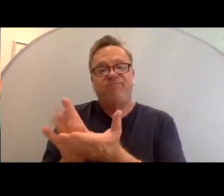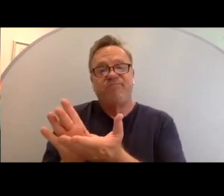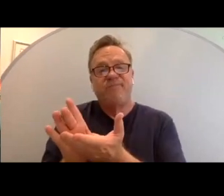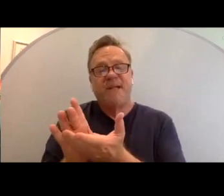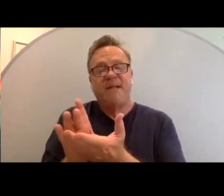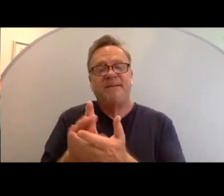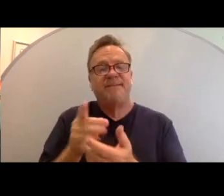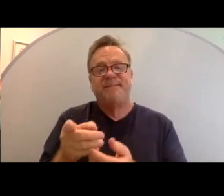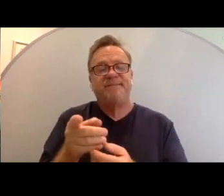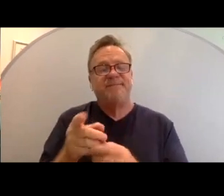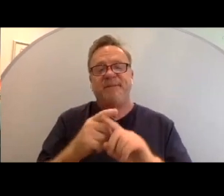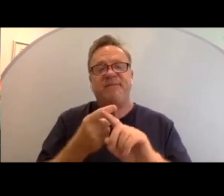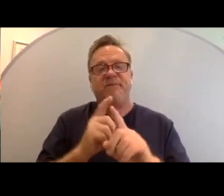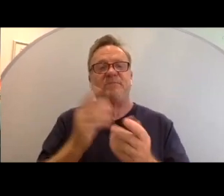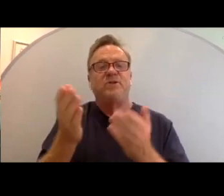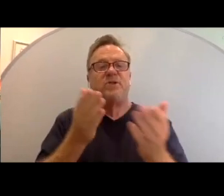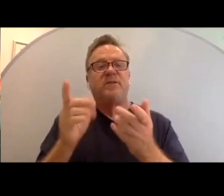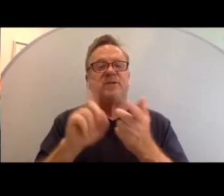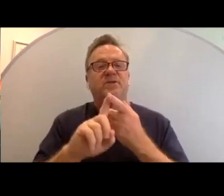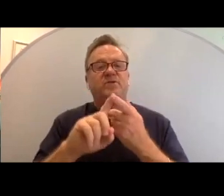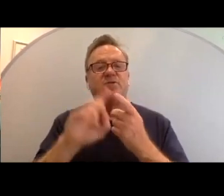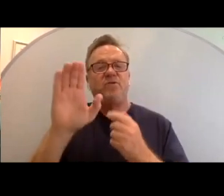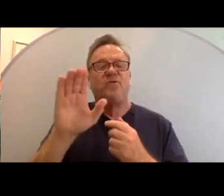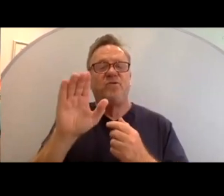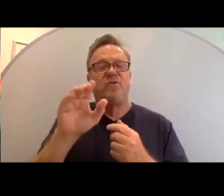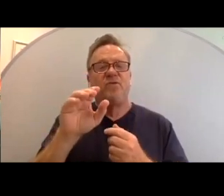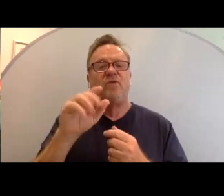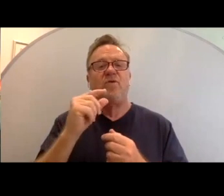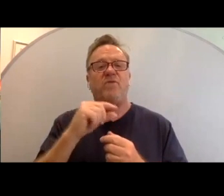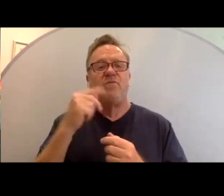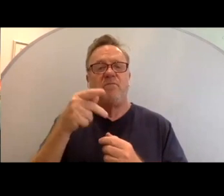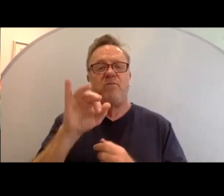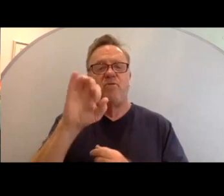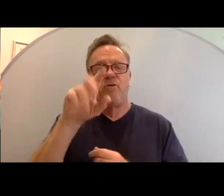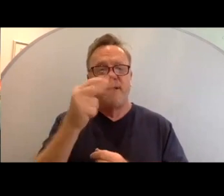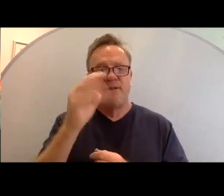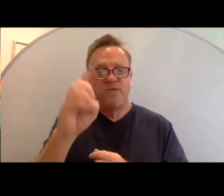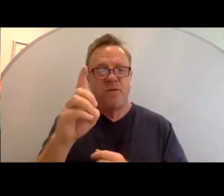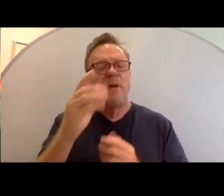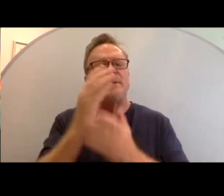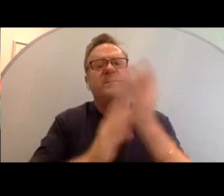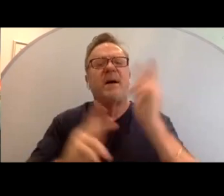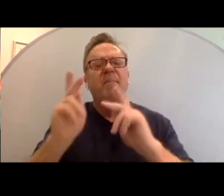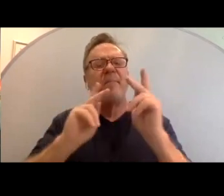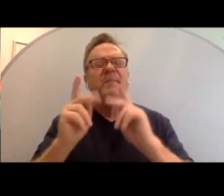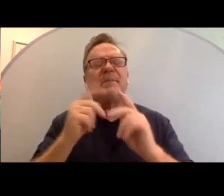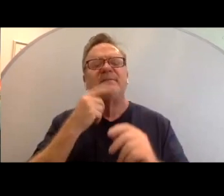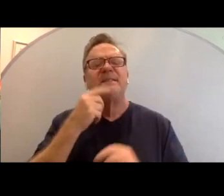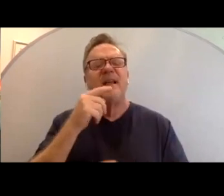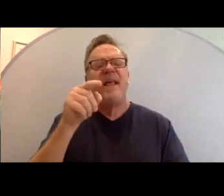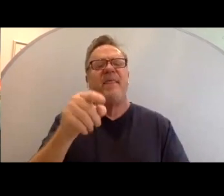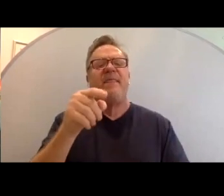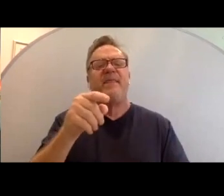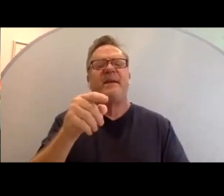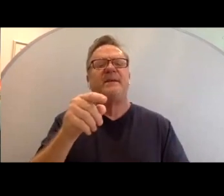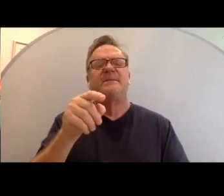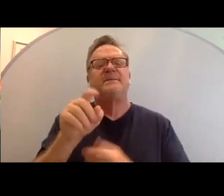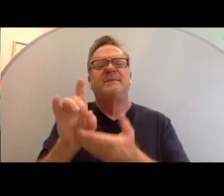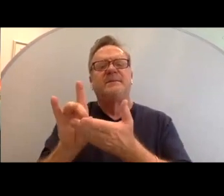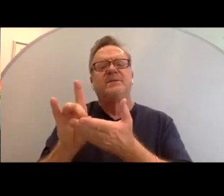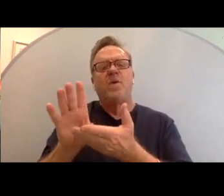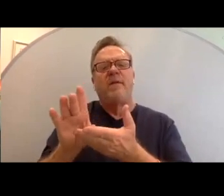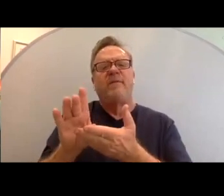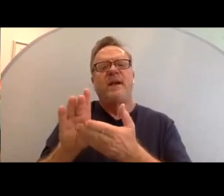service to the priesthood. And some have have lifted that up to say that this is a disqualification